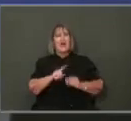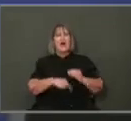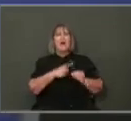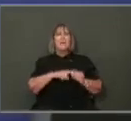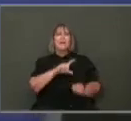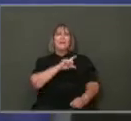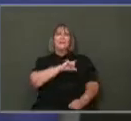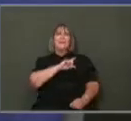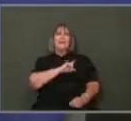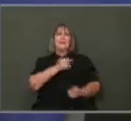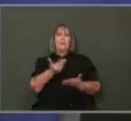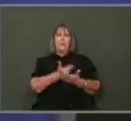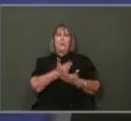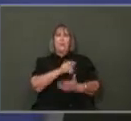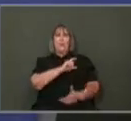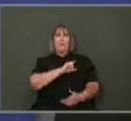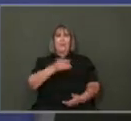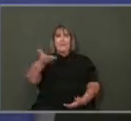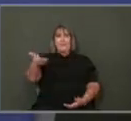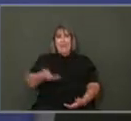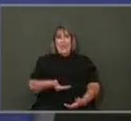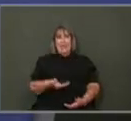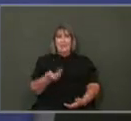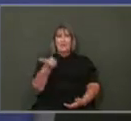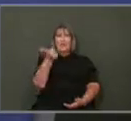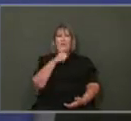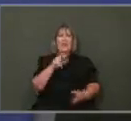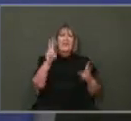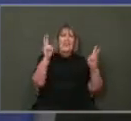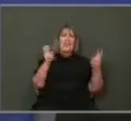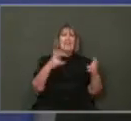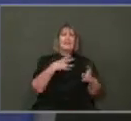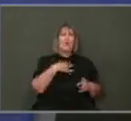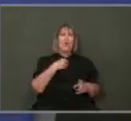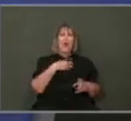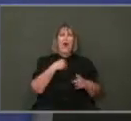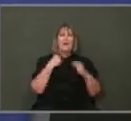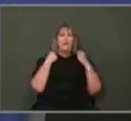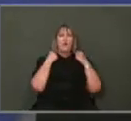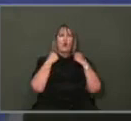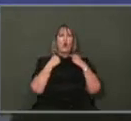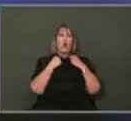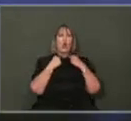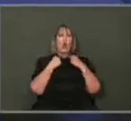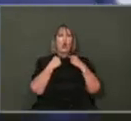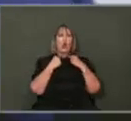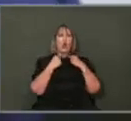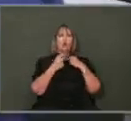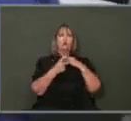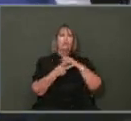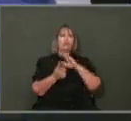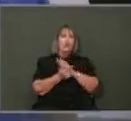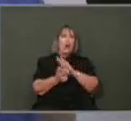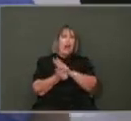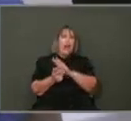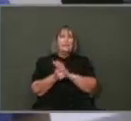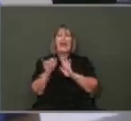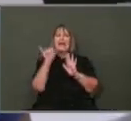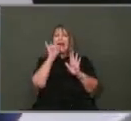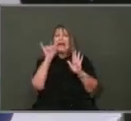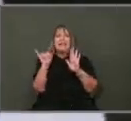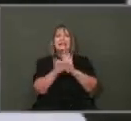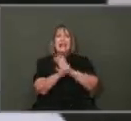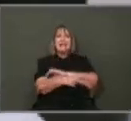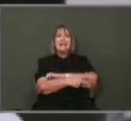positions, are there going to be any in the white-collar crime department? Because I, unfortunately, have had, like, identity theft and nothing really gets done.